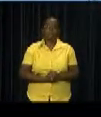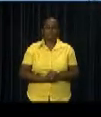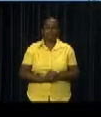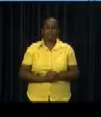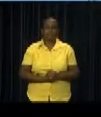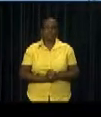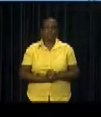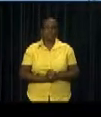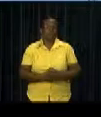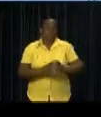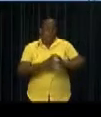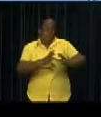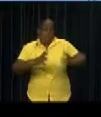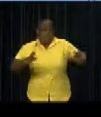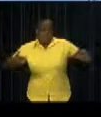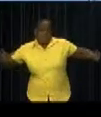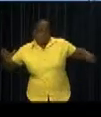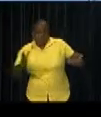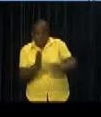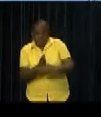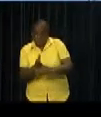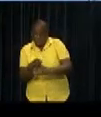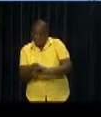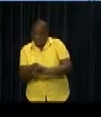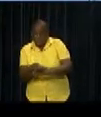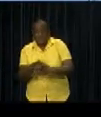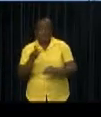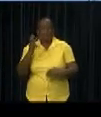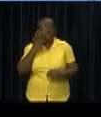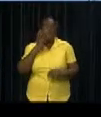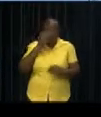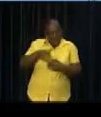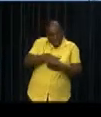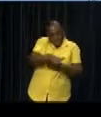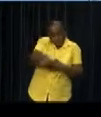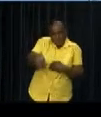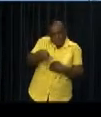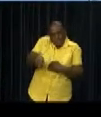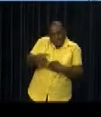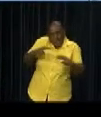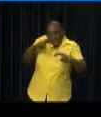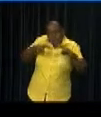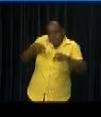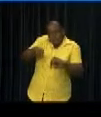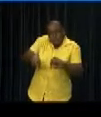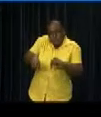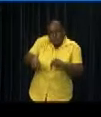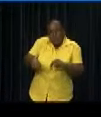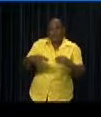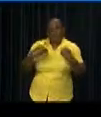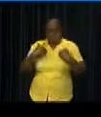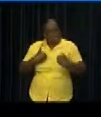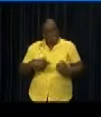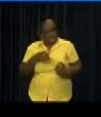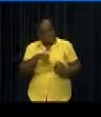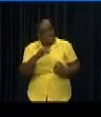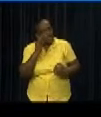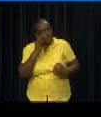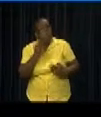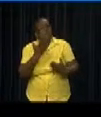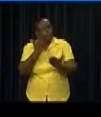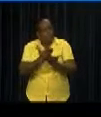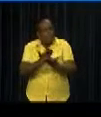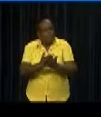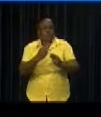in the Wegnarze area. Most of the research takes place in swampy areas, says Mr. Kanhai. The residents